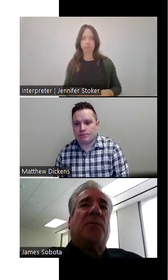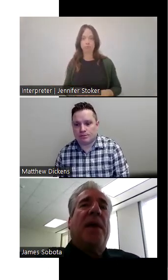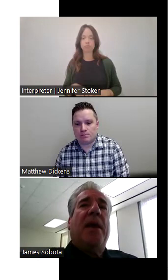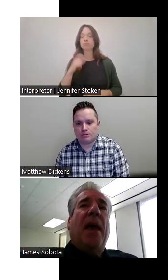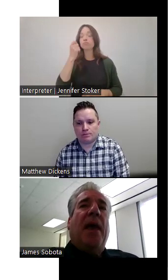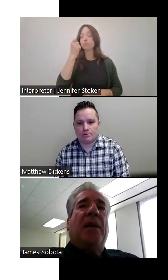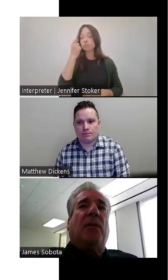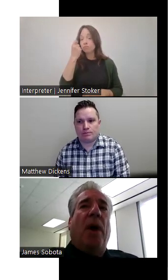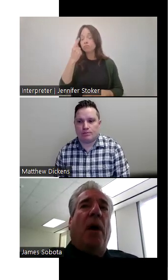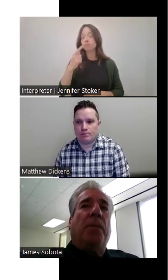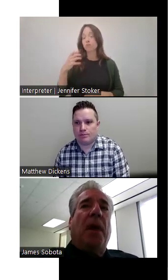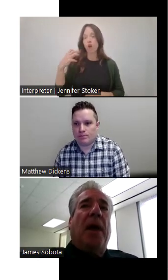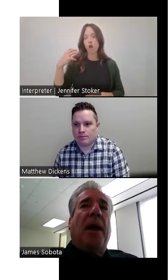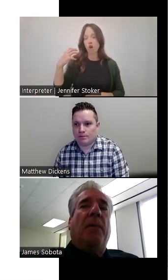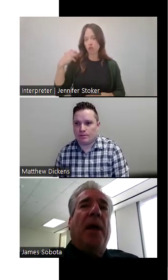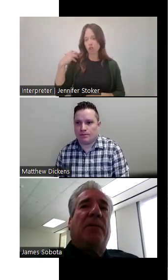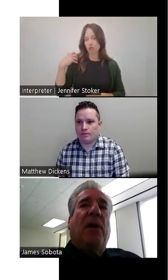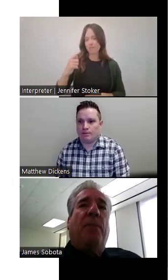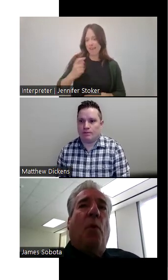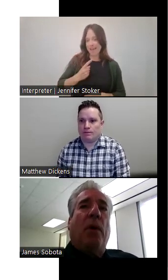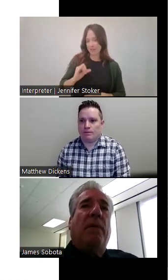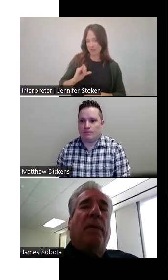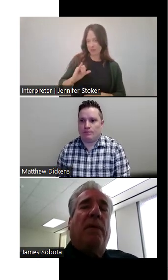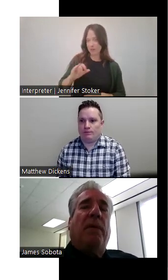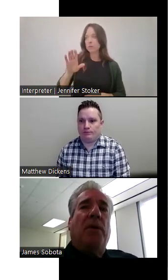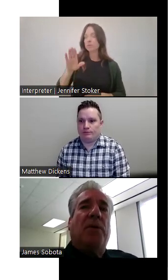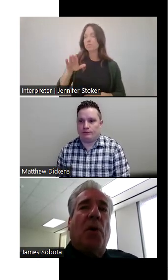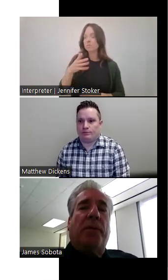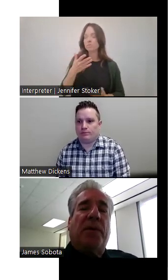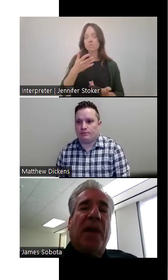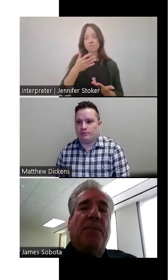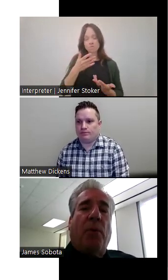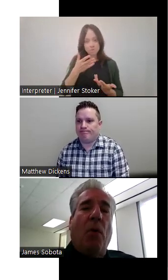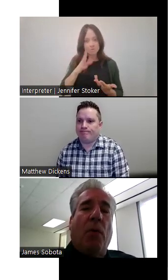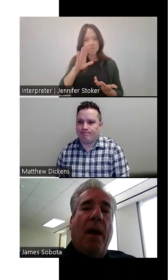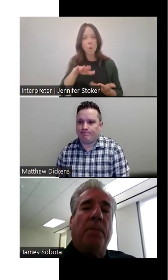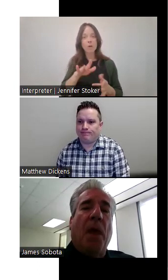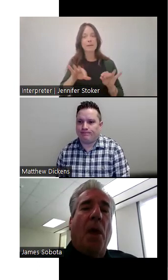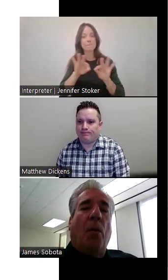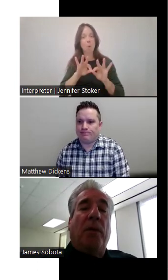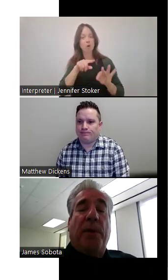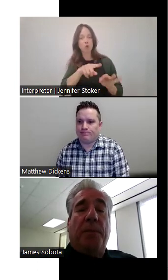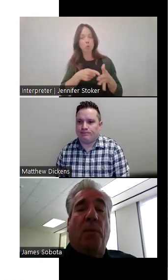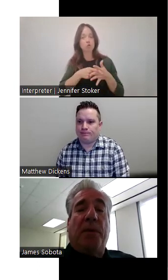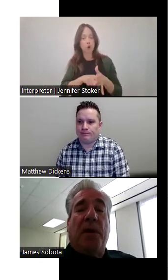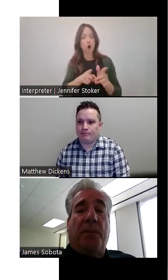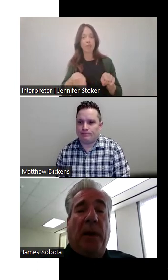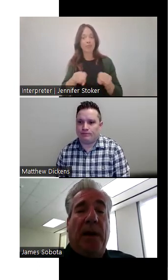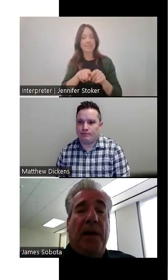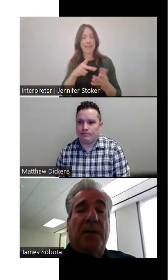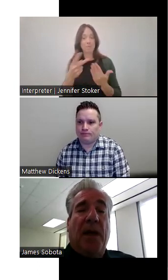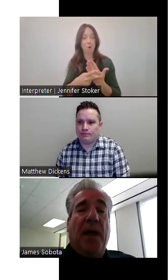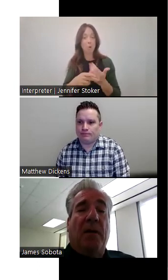asked me, he said, well, uh, it's very important that you start the same program with people with